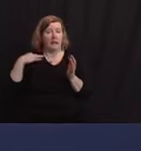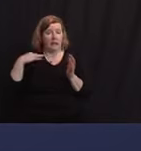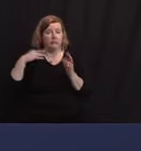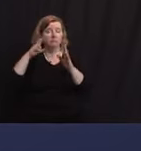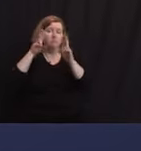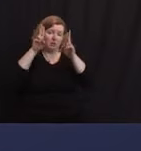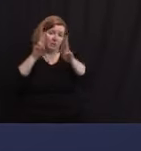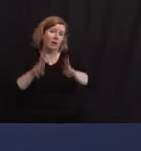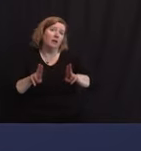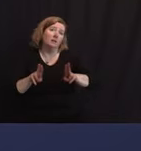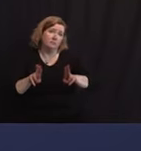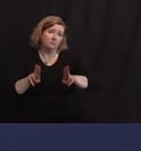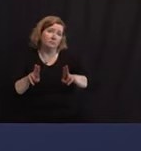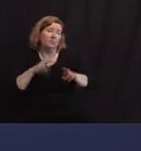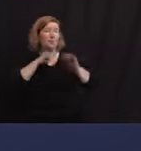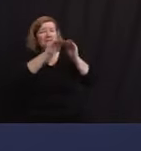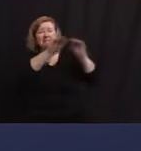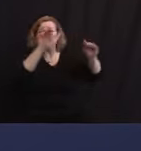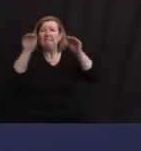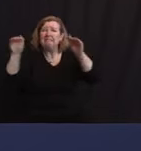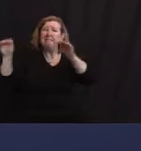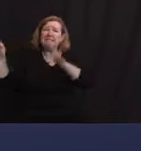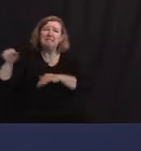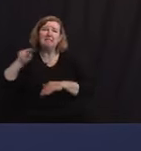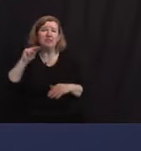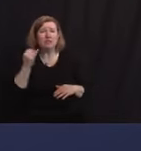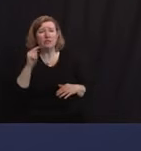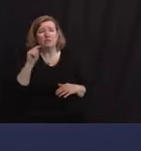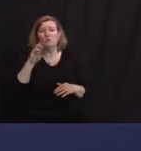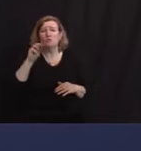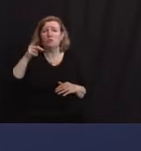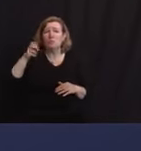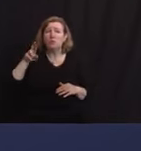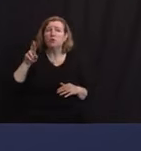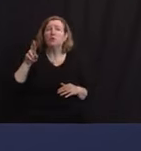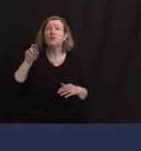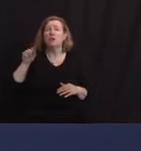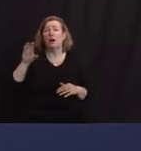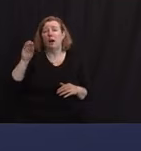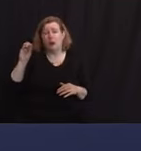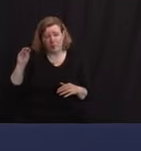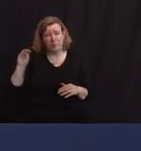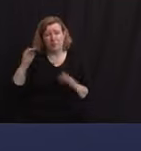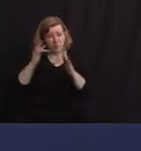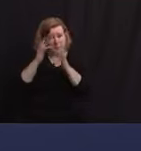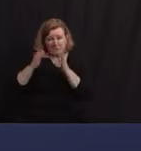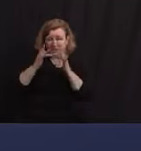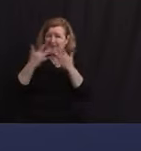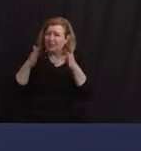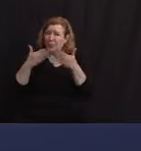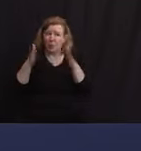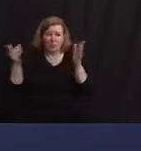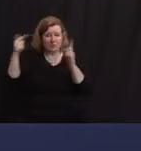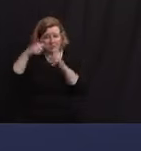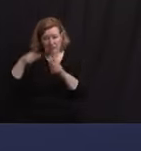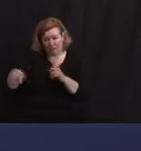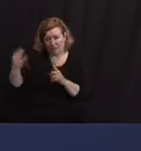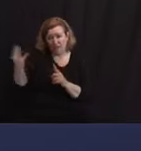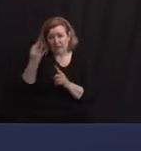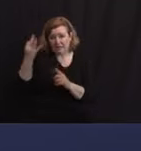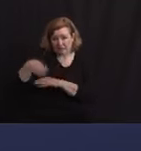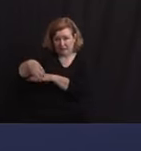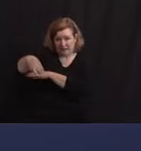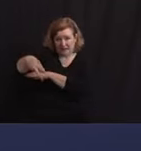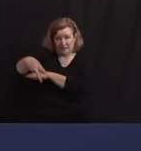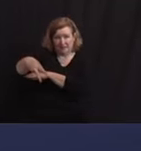A reminder, njtrooper.com. That remains open until Friday at midnight, so we only have really four